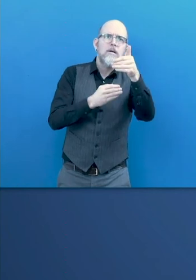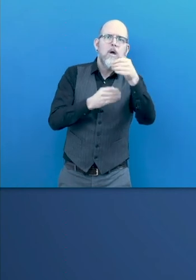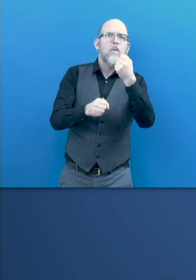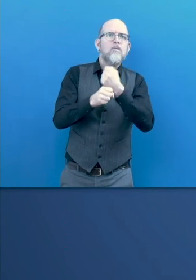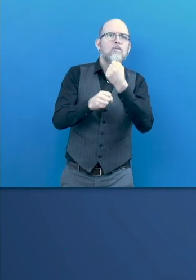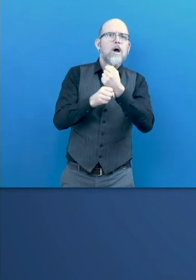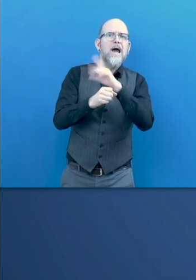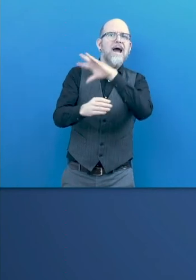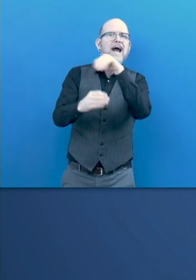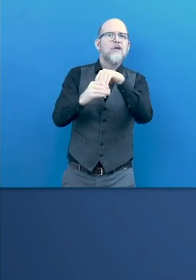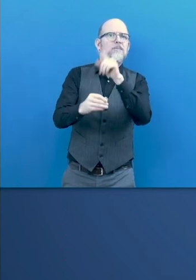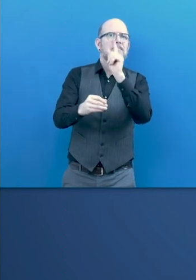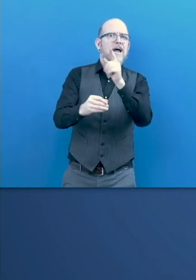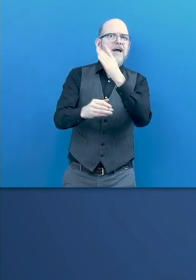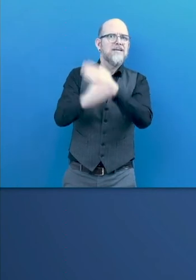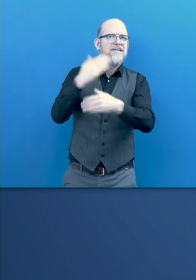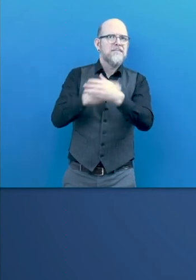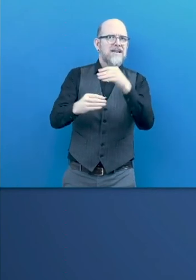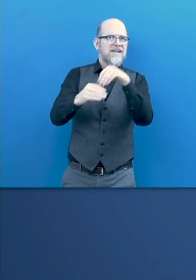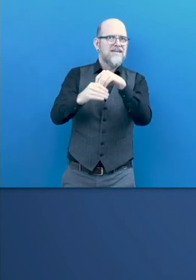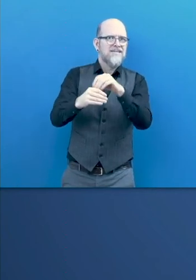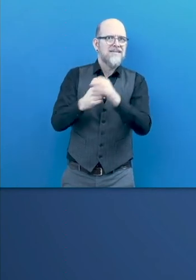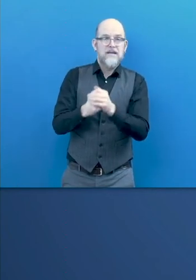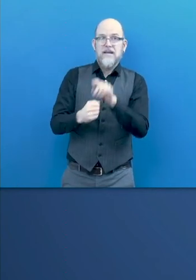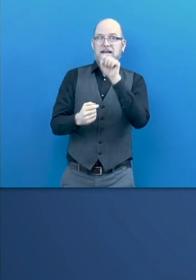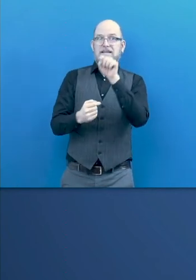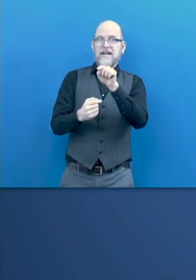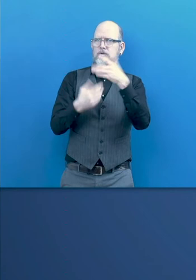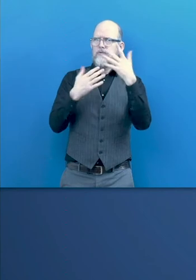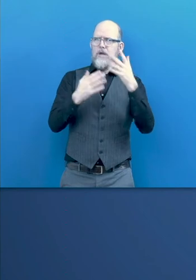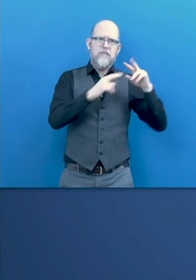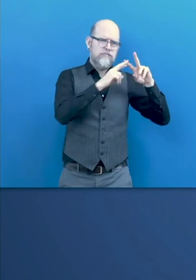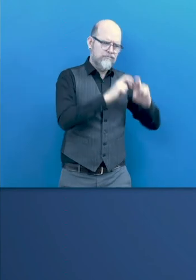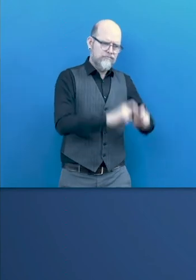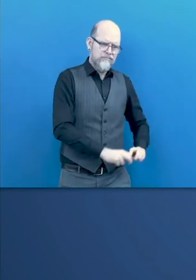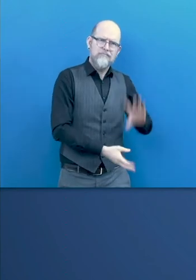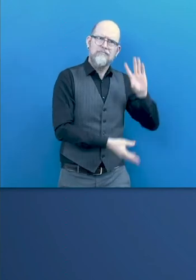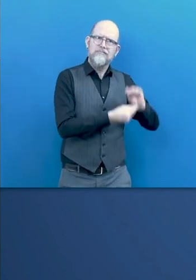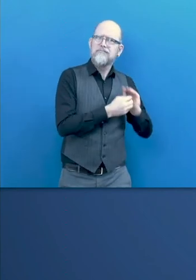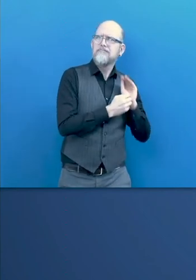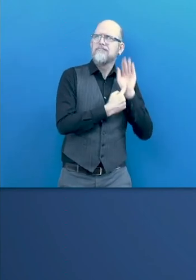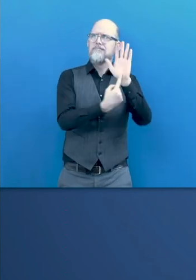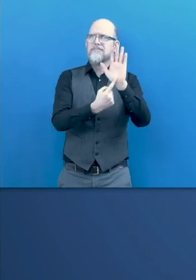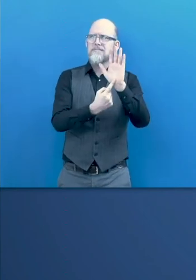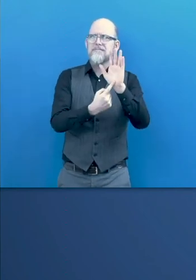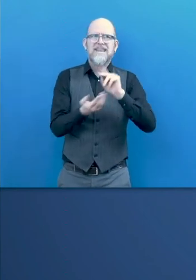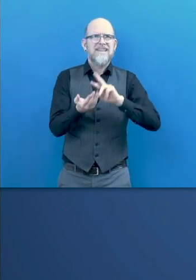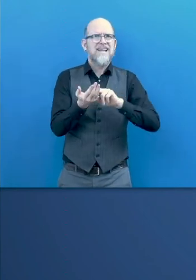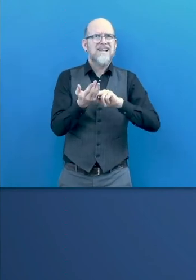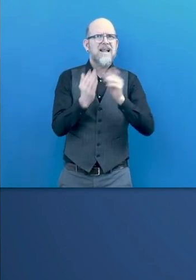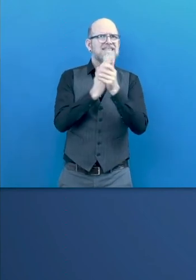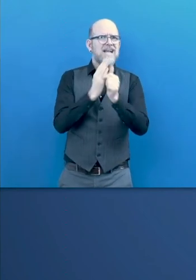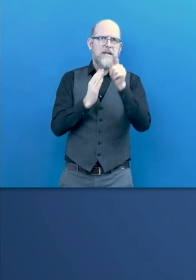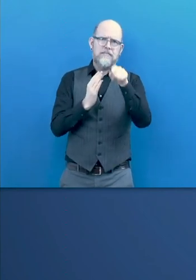of People with Disabilities. Already in that study, we highlighted the key importance of digital skills for the